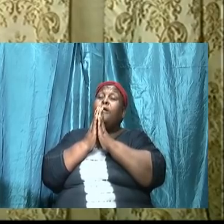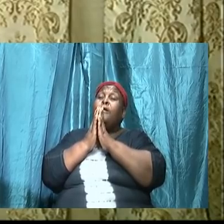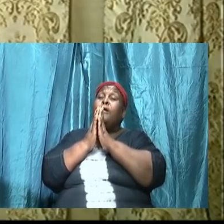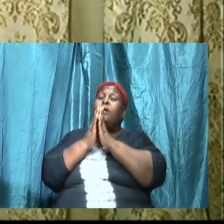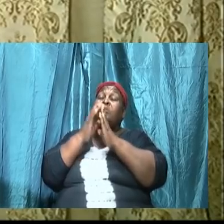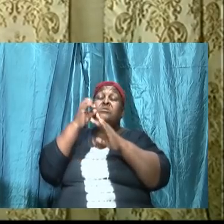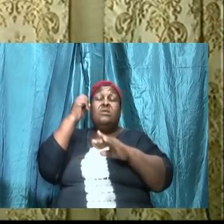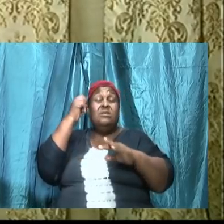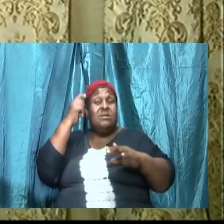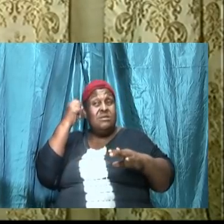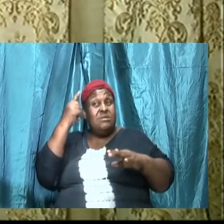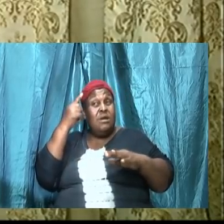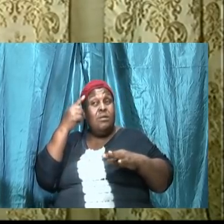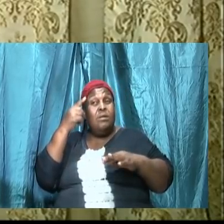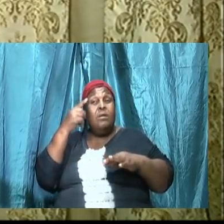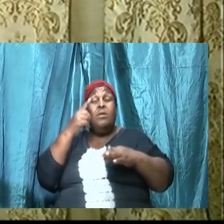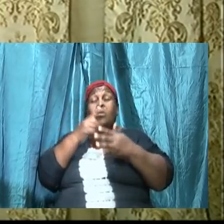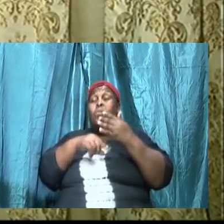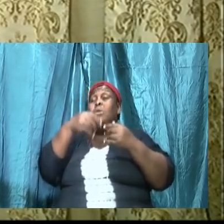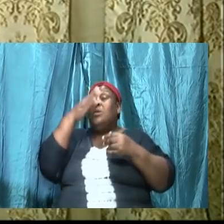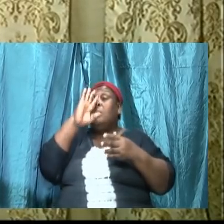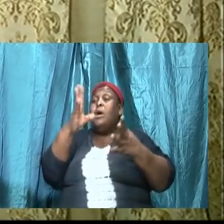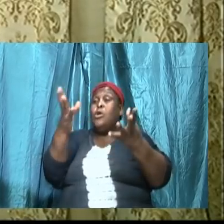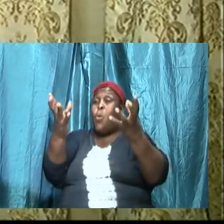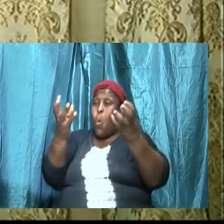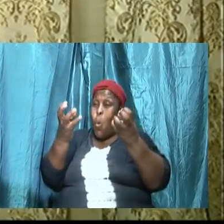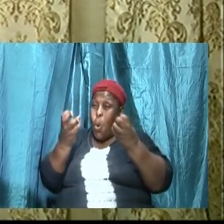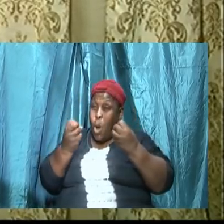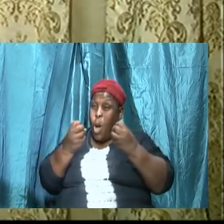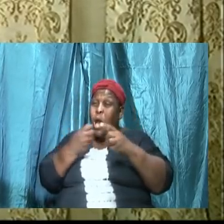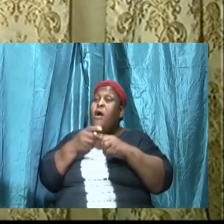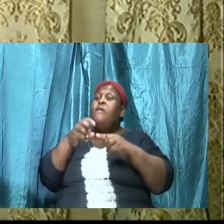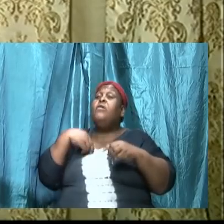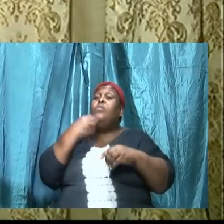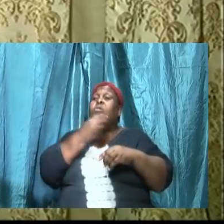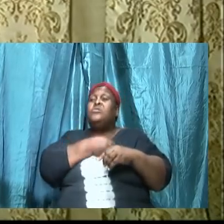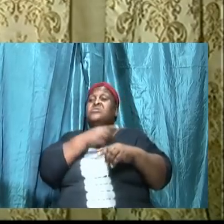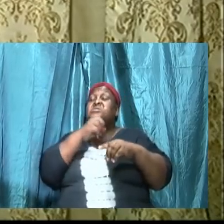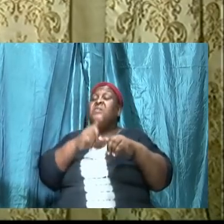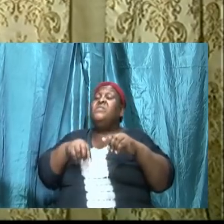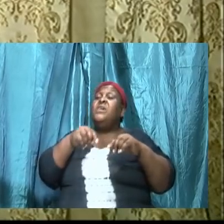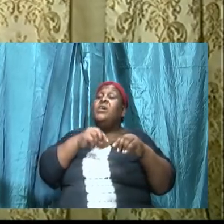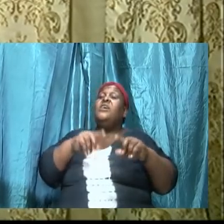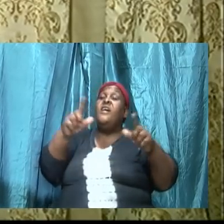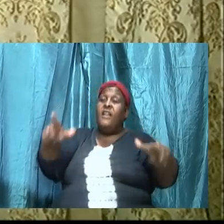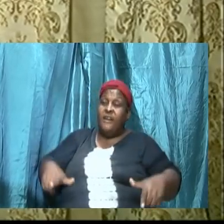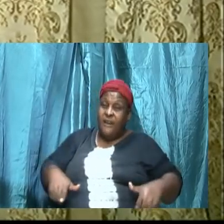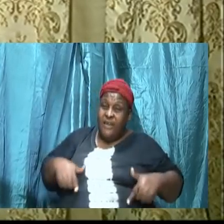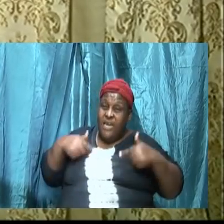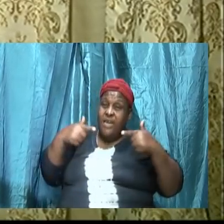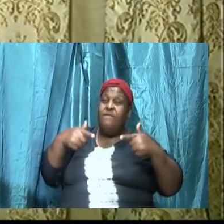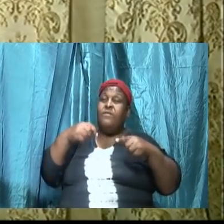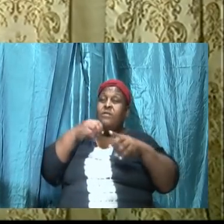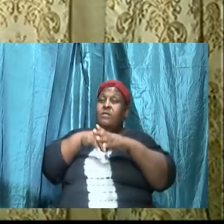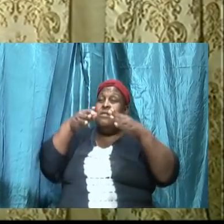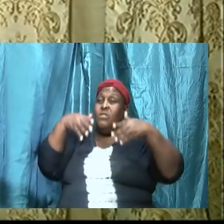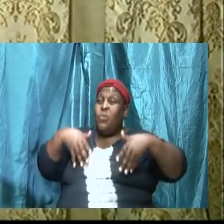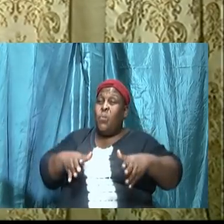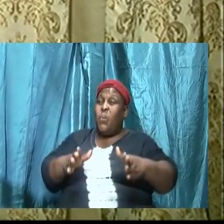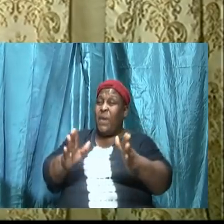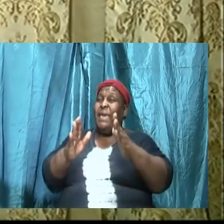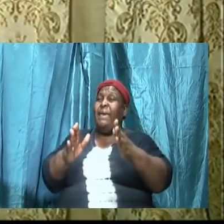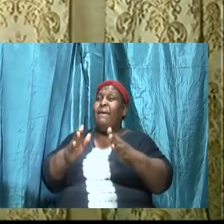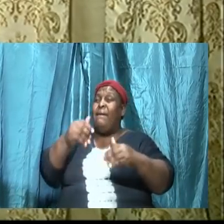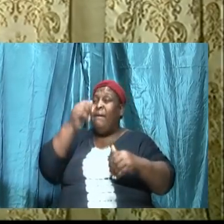of us and then walk in what he wants. Walk where